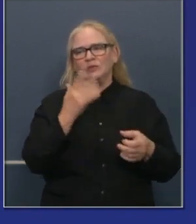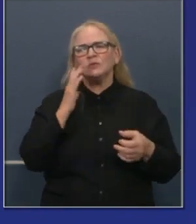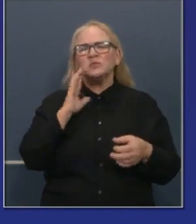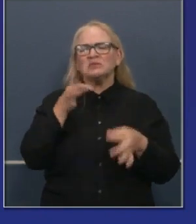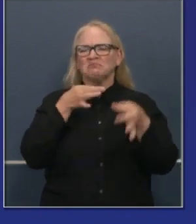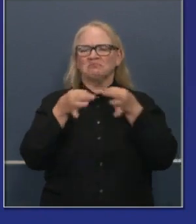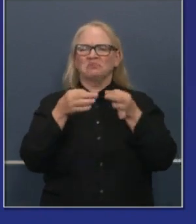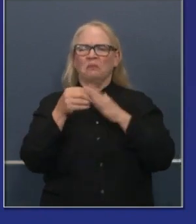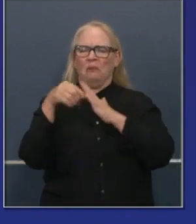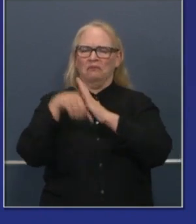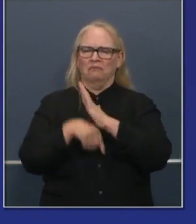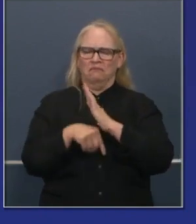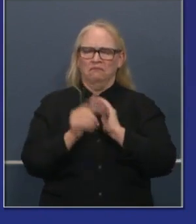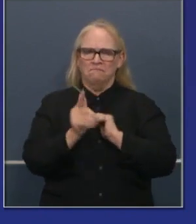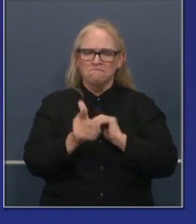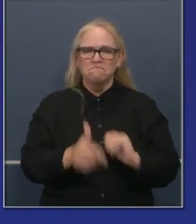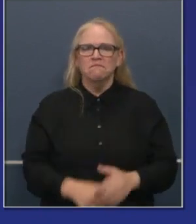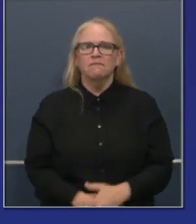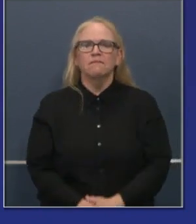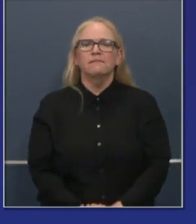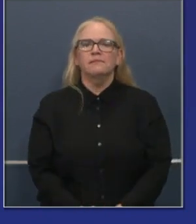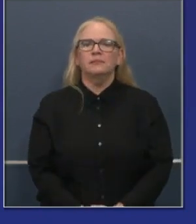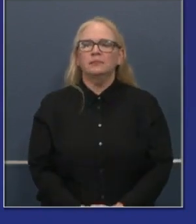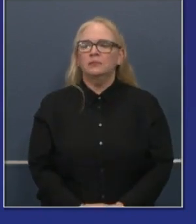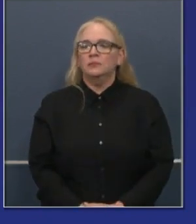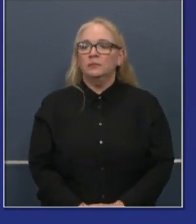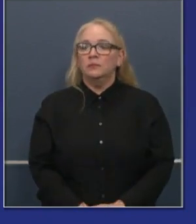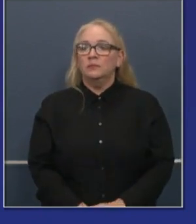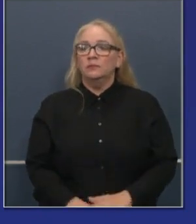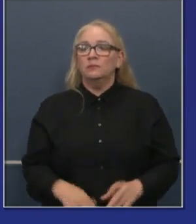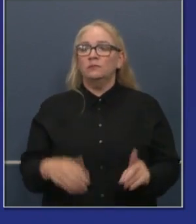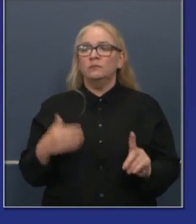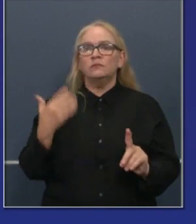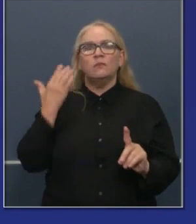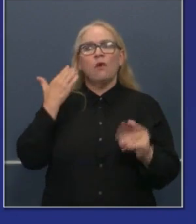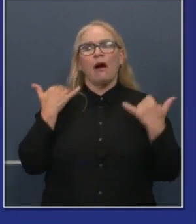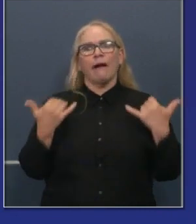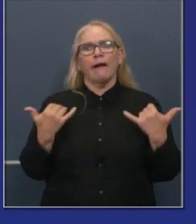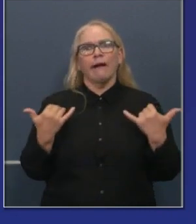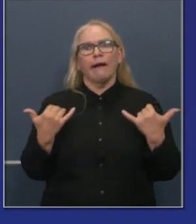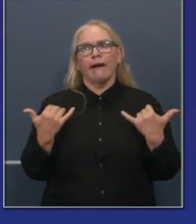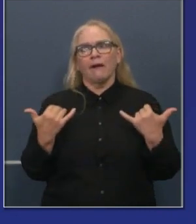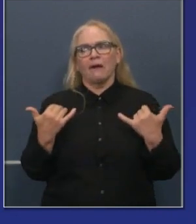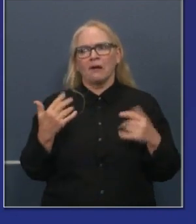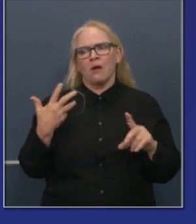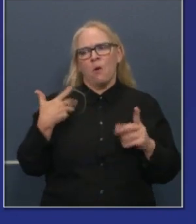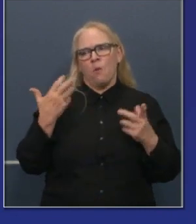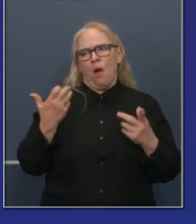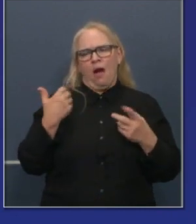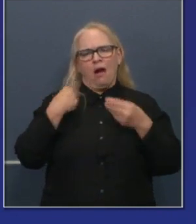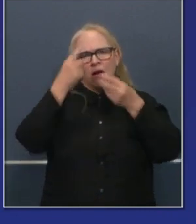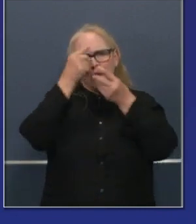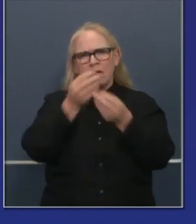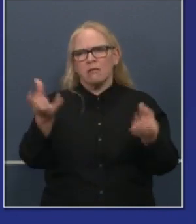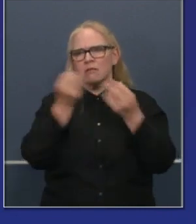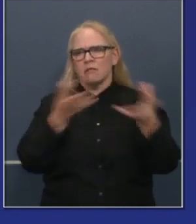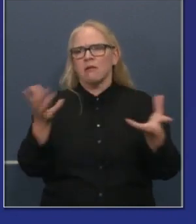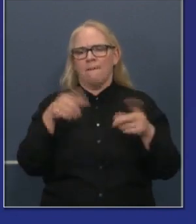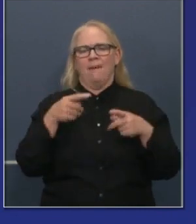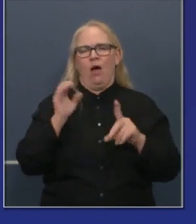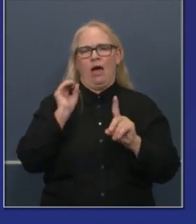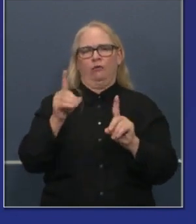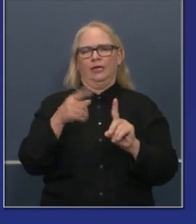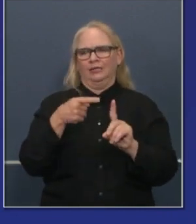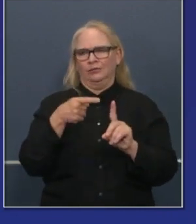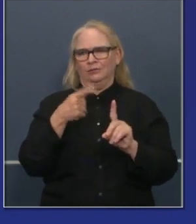as an explanation, again, as to why at this moment we're putting out this recommendation that we want to do our